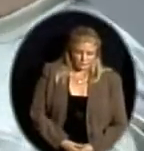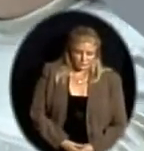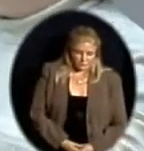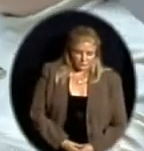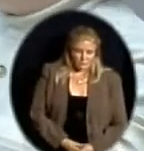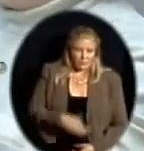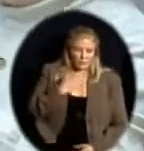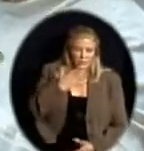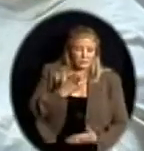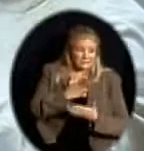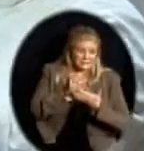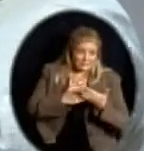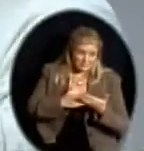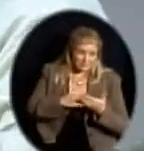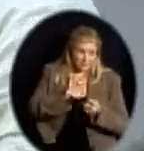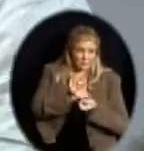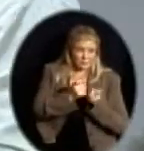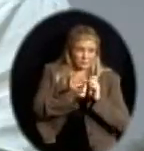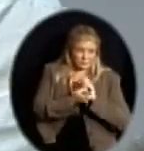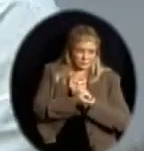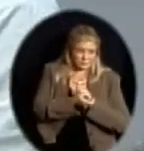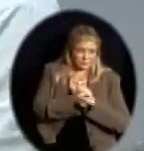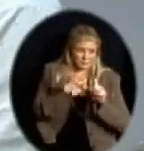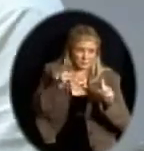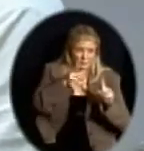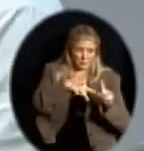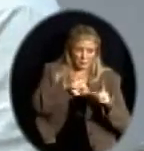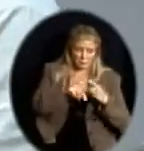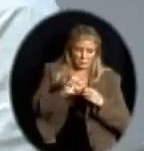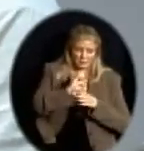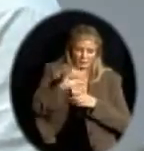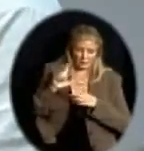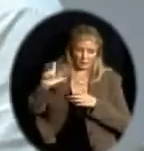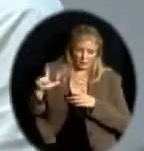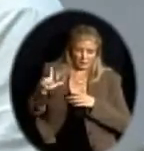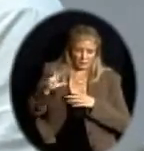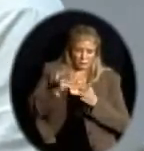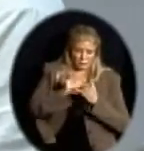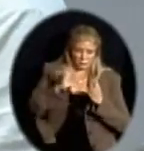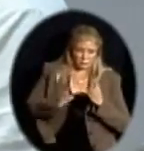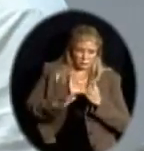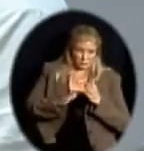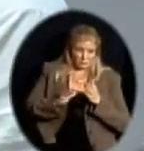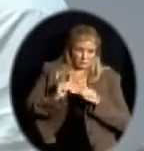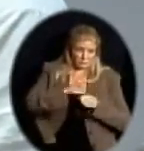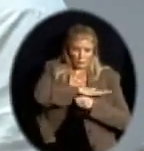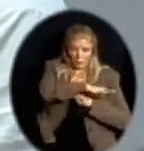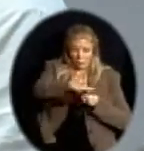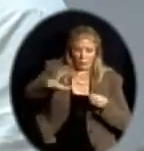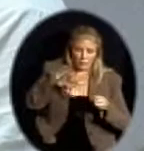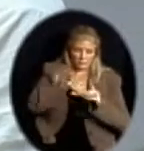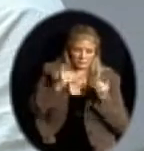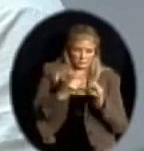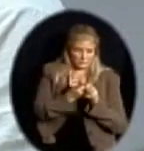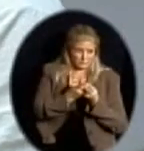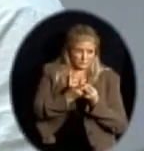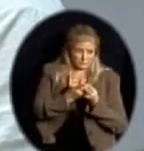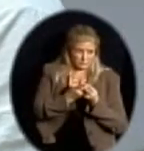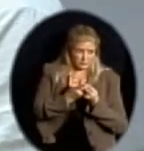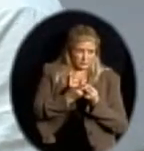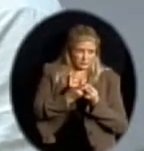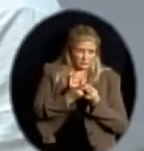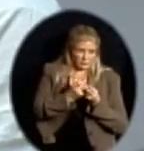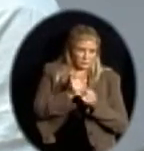Thank you. Some of the changes that applied to ELL students across the district for Kansas assessment, both in reading and math at all the tested grade